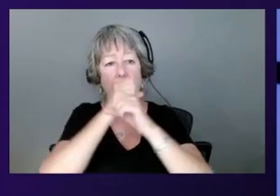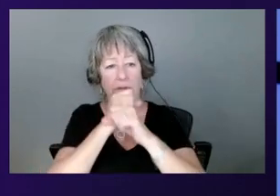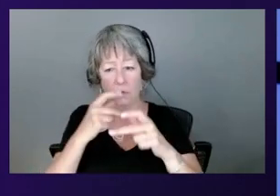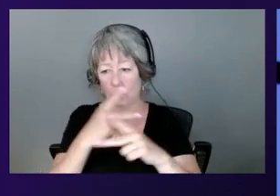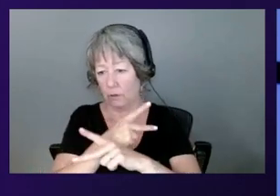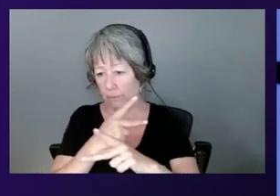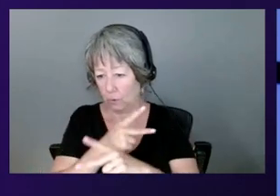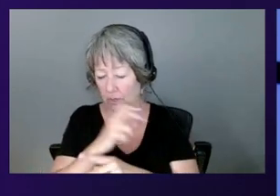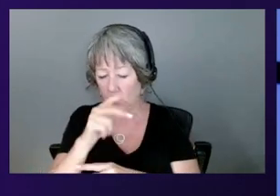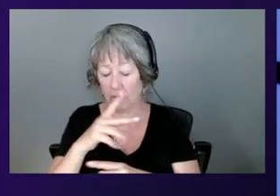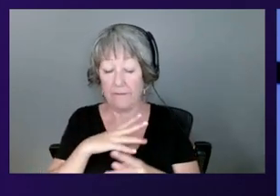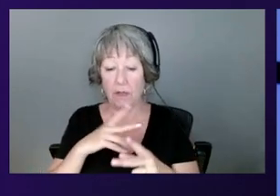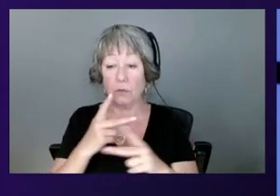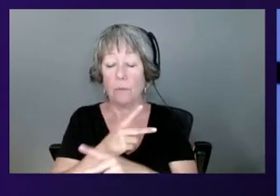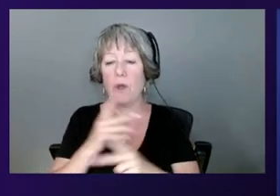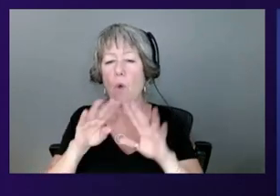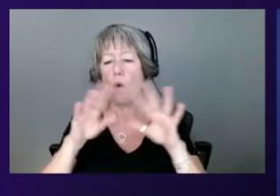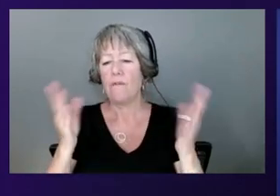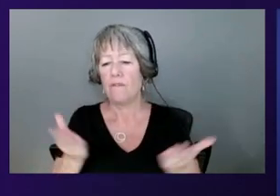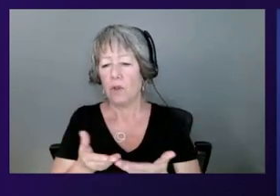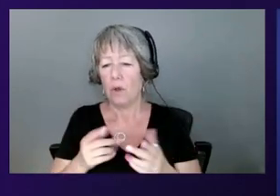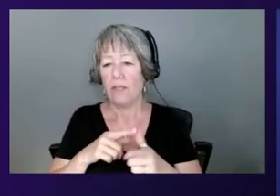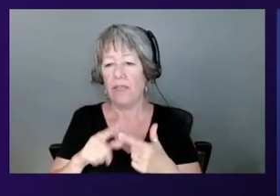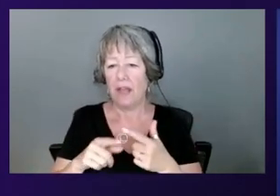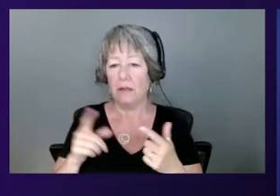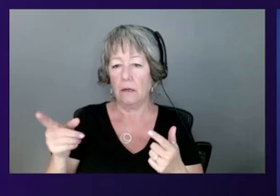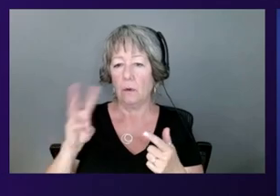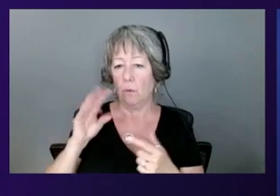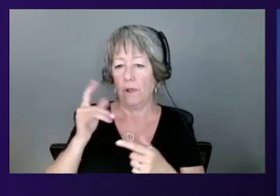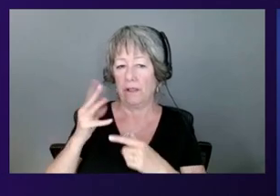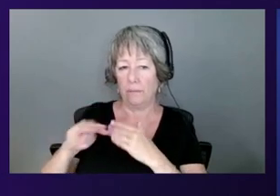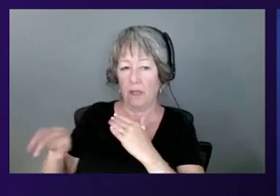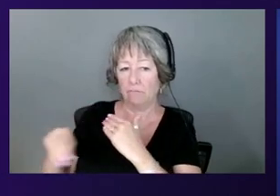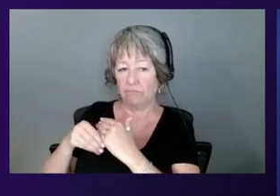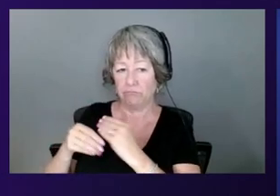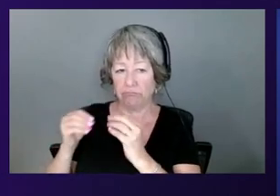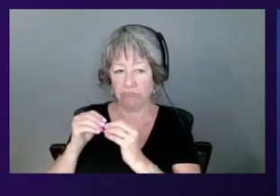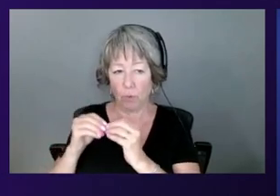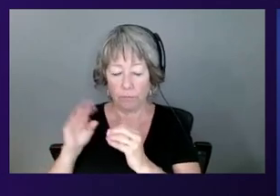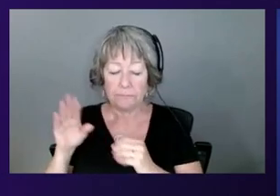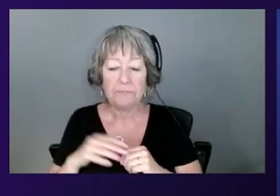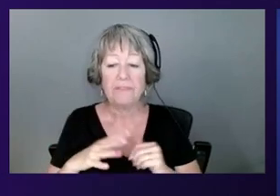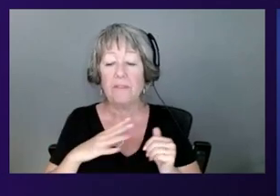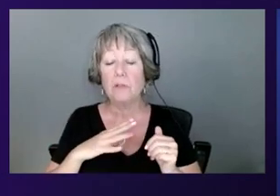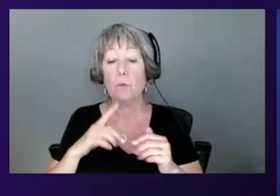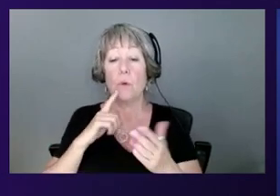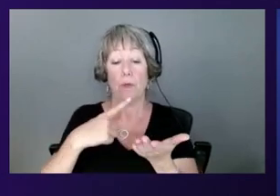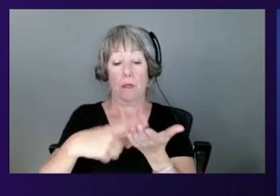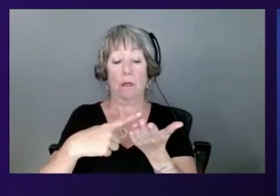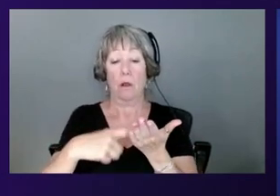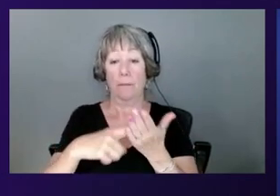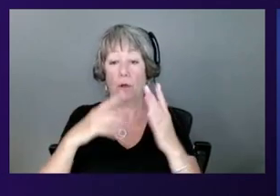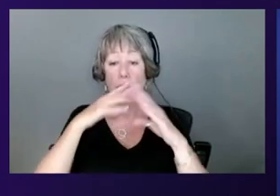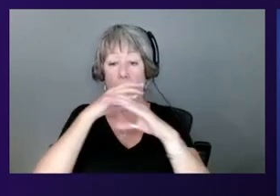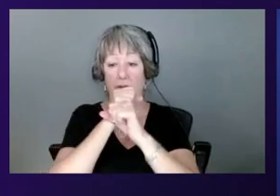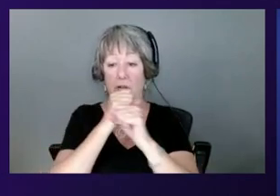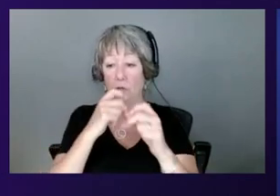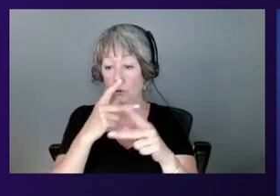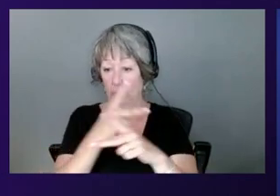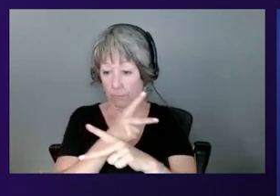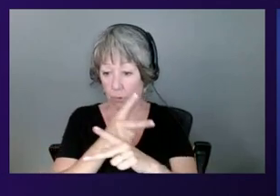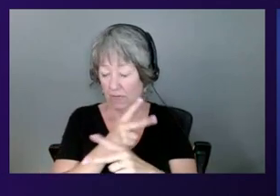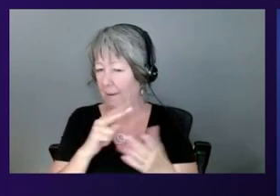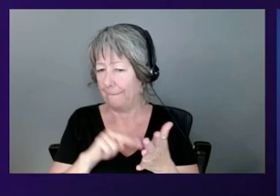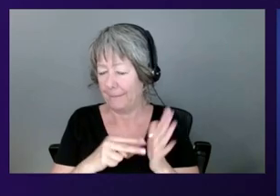by providing an overview, and then I'm sure we'll hear from William a little bit more. When we talk about confidential computing, we are really